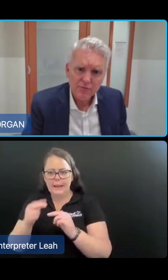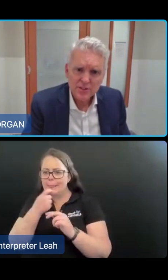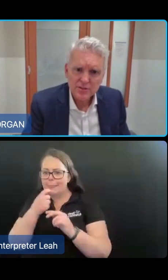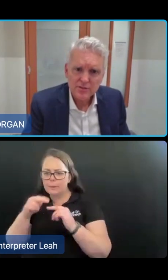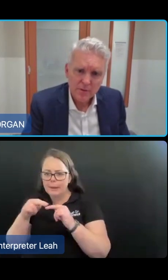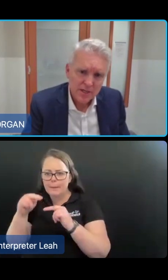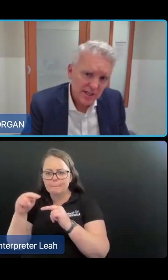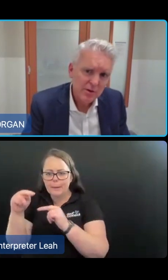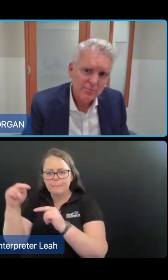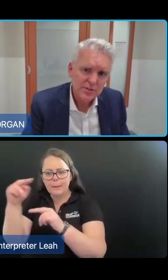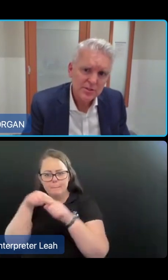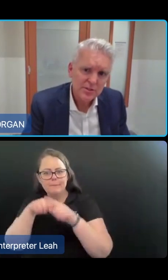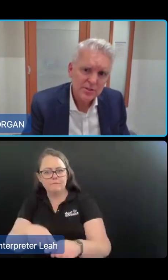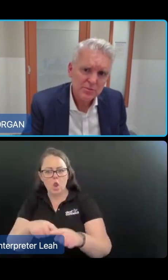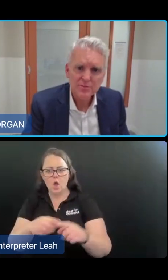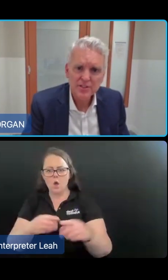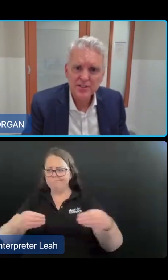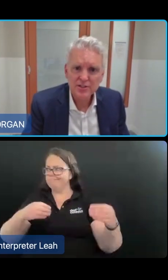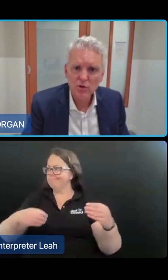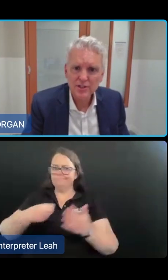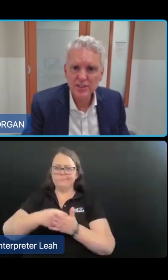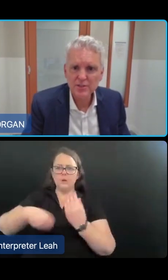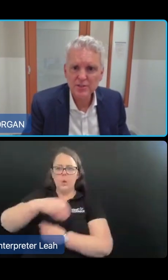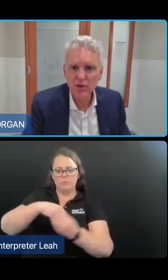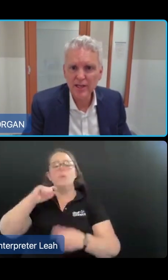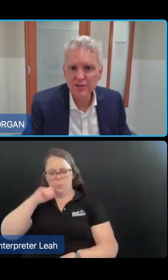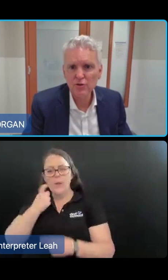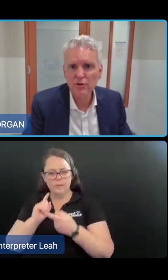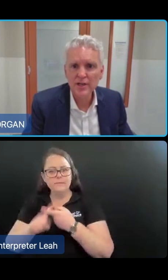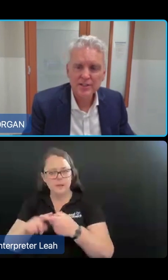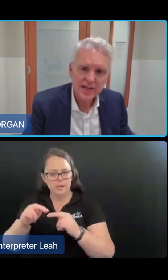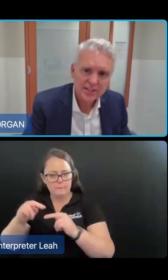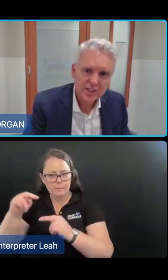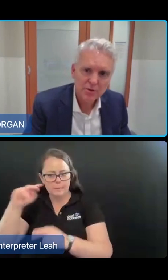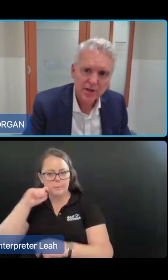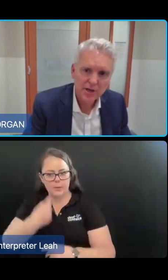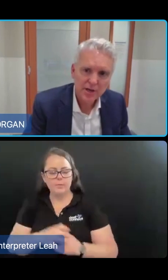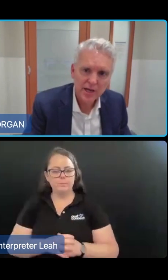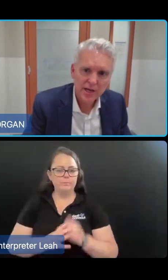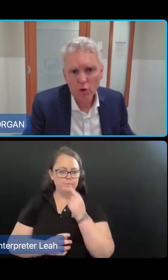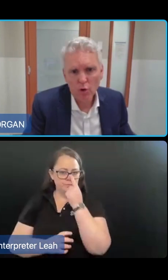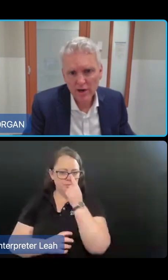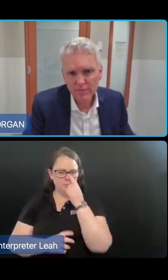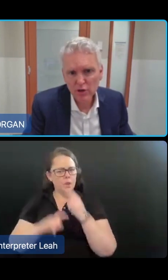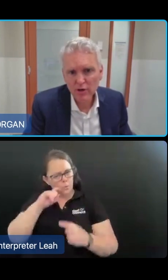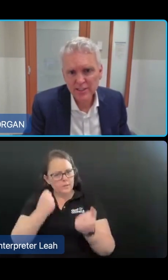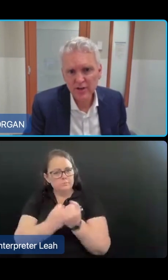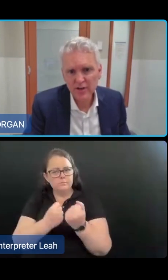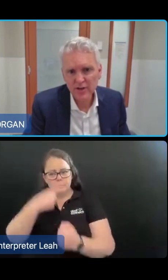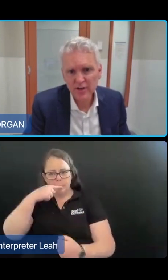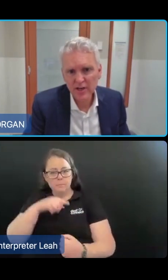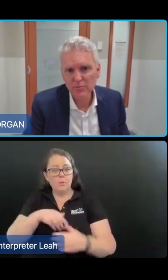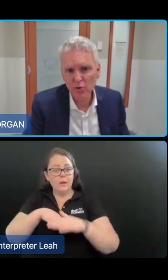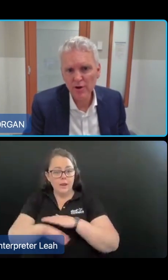From an assessment perspective, the single assessment system will assess people into CHSP or one of the new